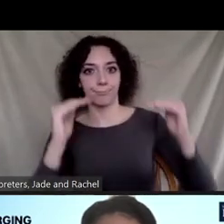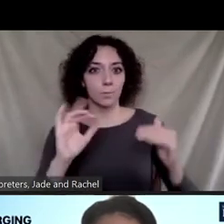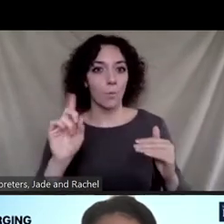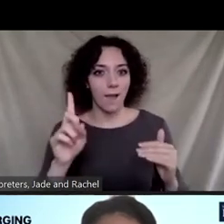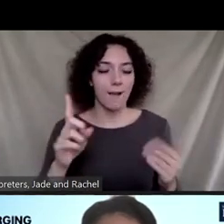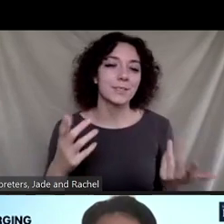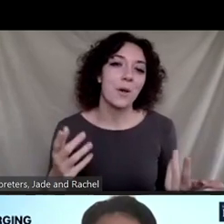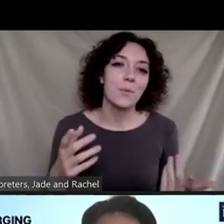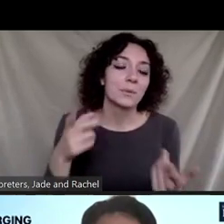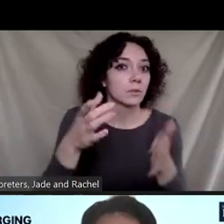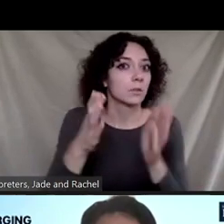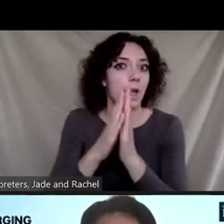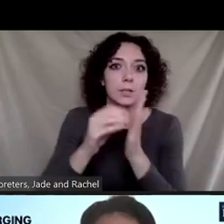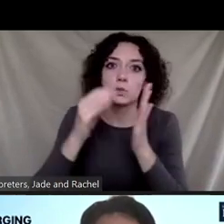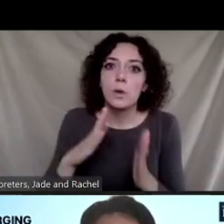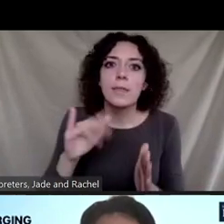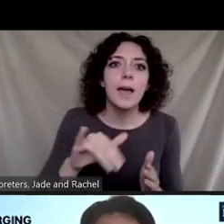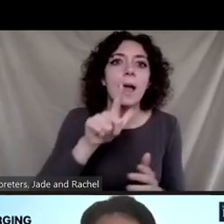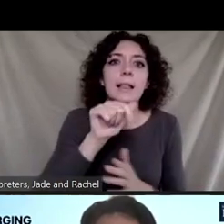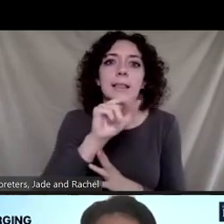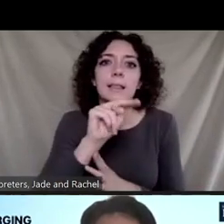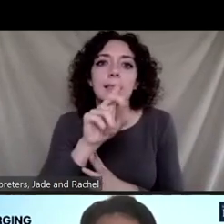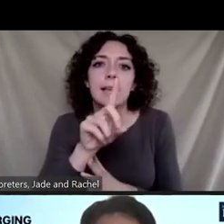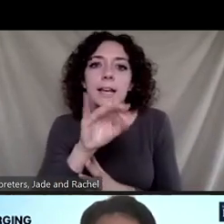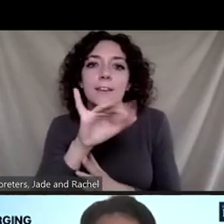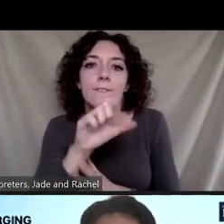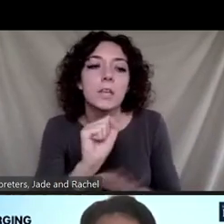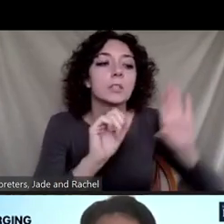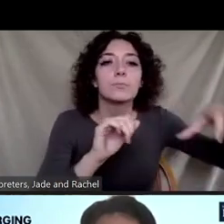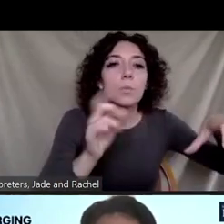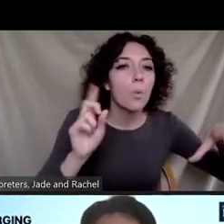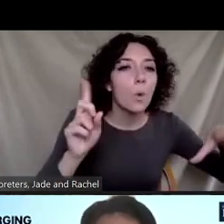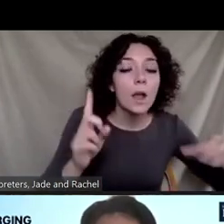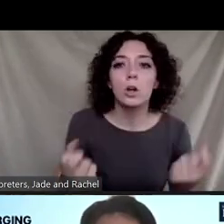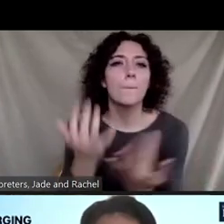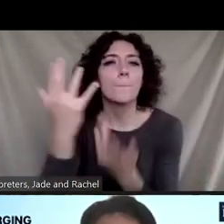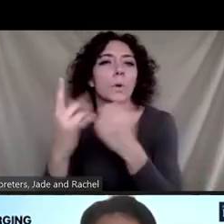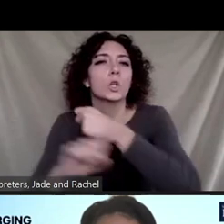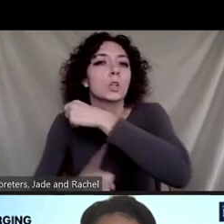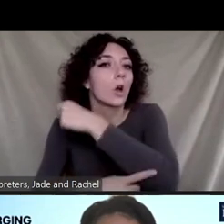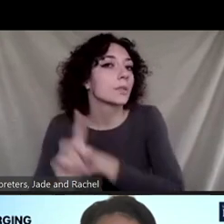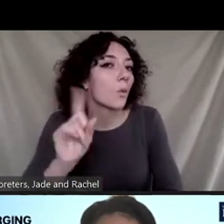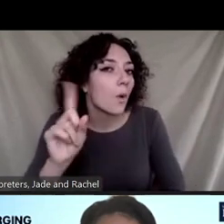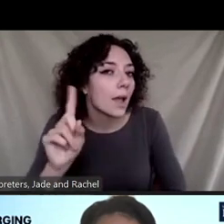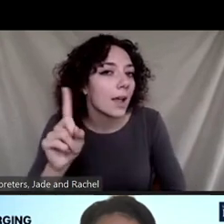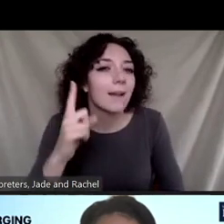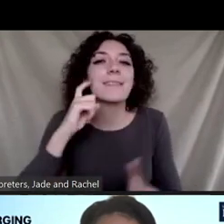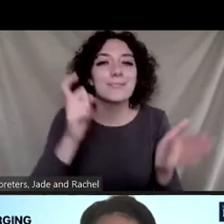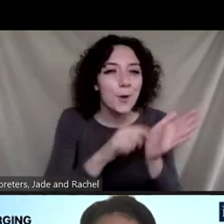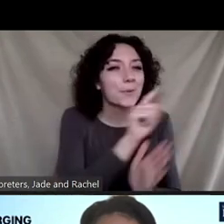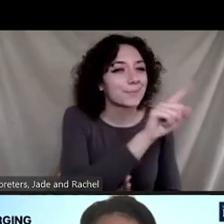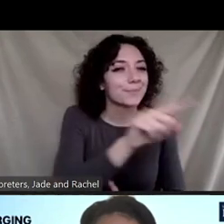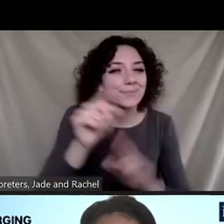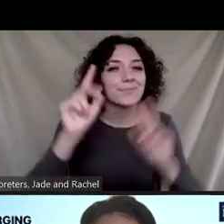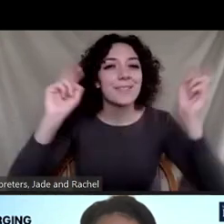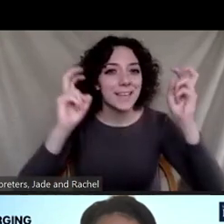um, landfills are located, where incinerators are located and there's homework exercises and example problems throughout the book that kind of reinforce